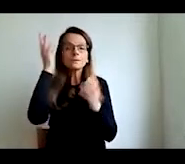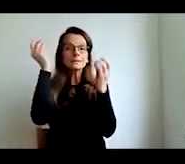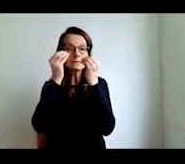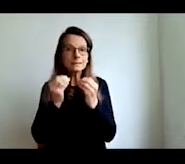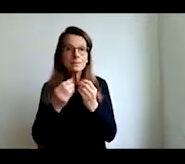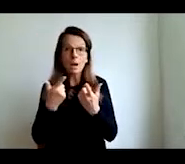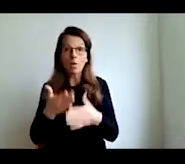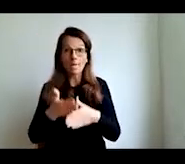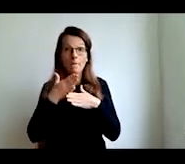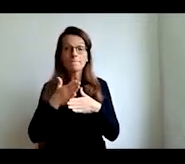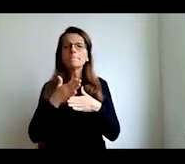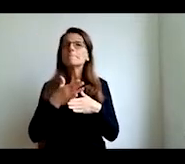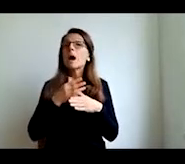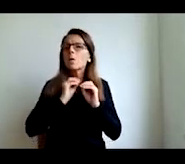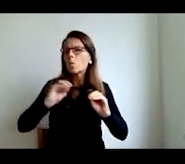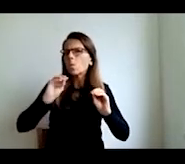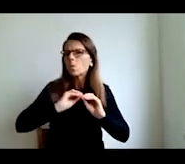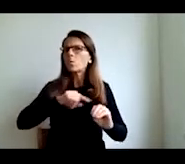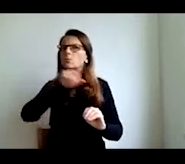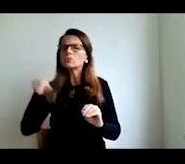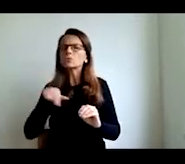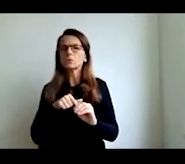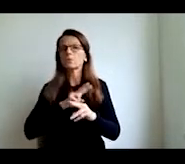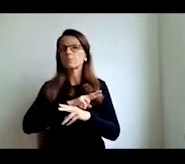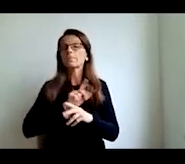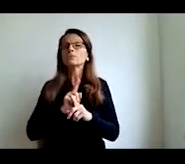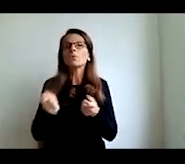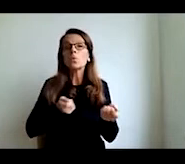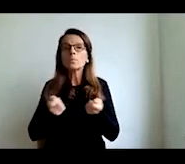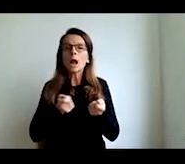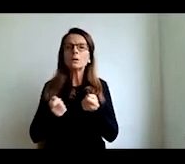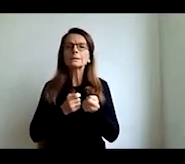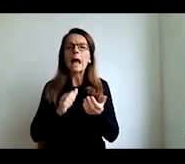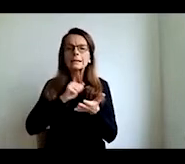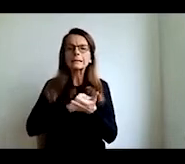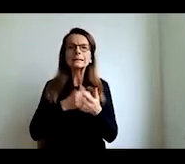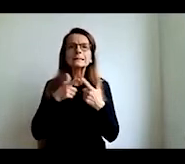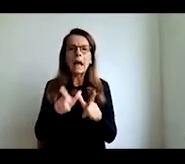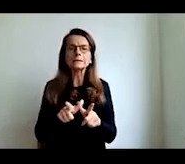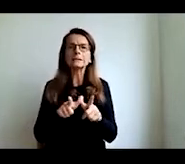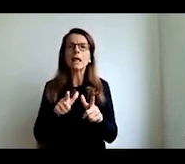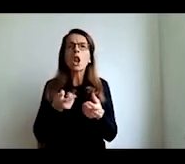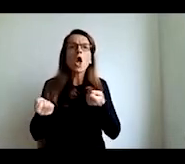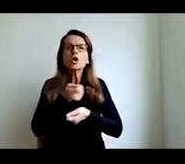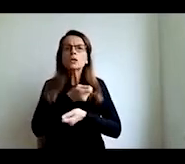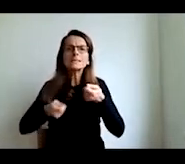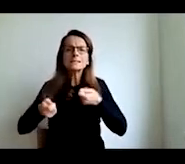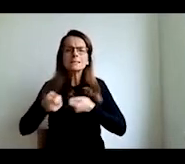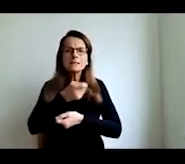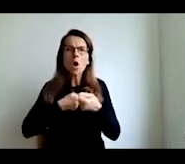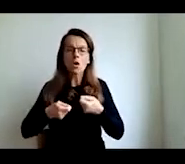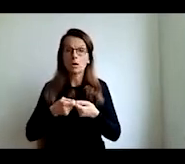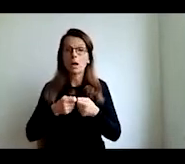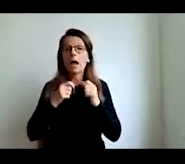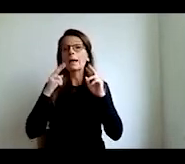accreditation and logistics but you know reality still looks like this PISA